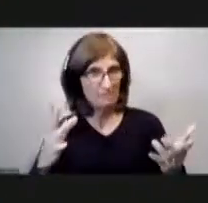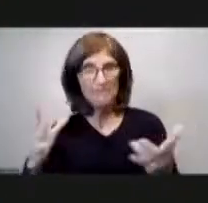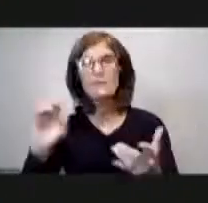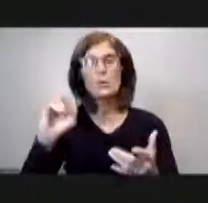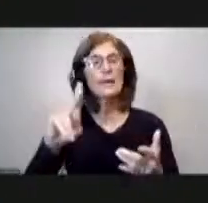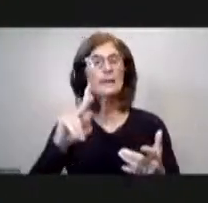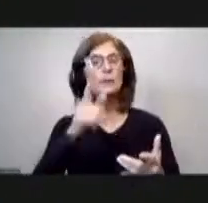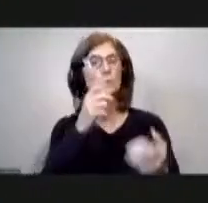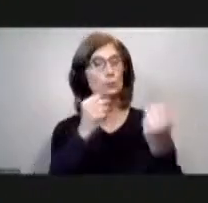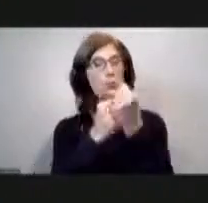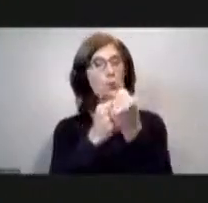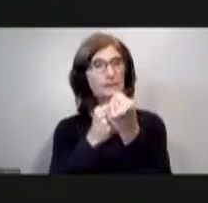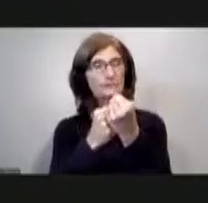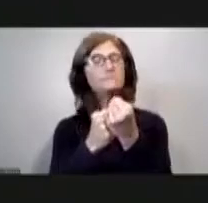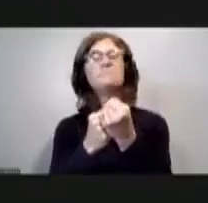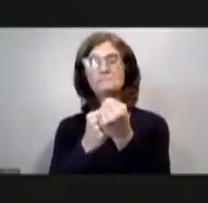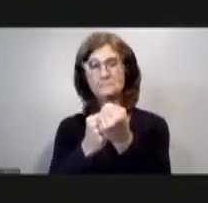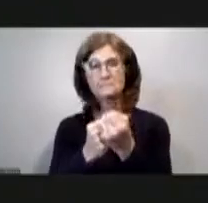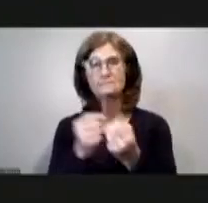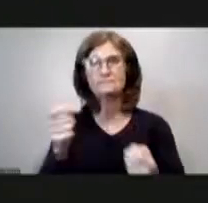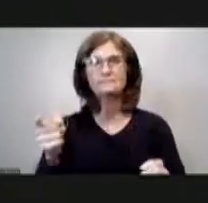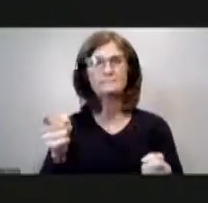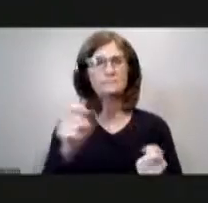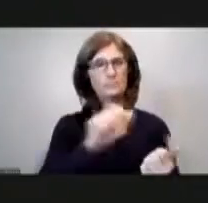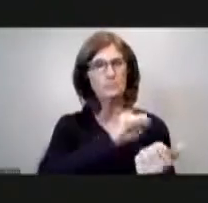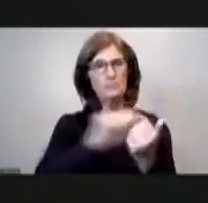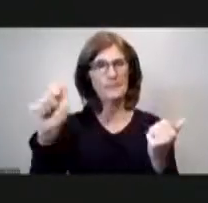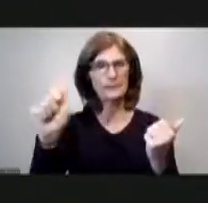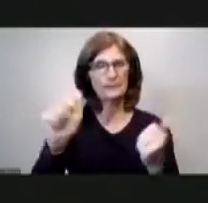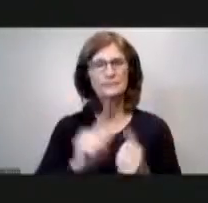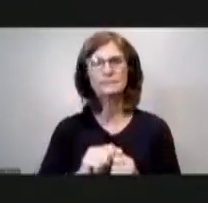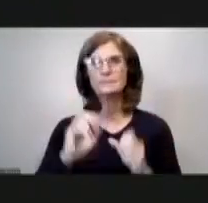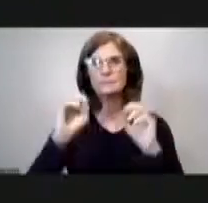those in favor say aye aye any opposed and